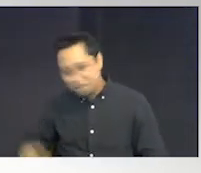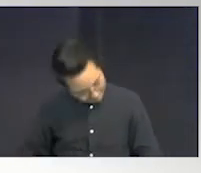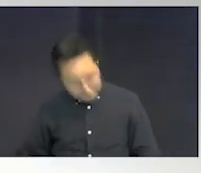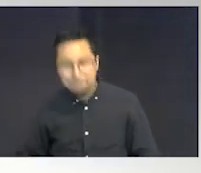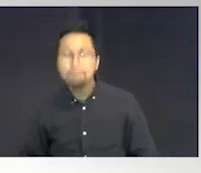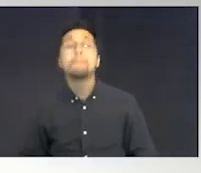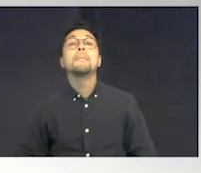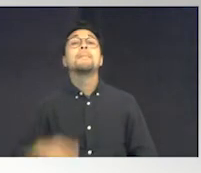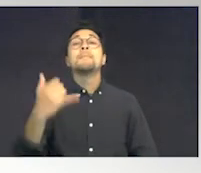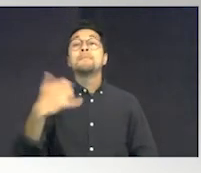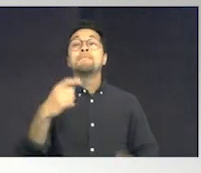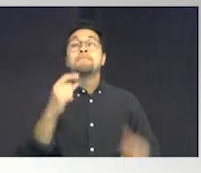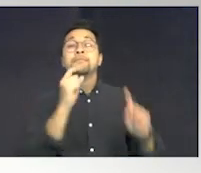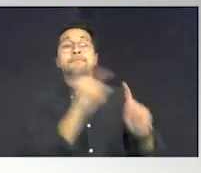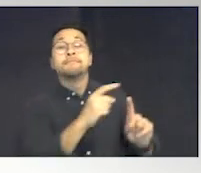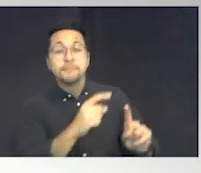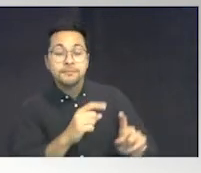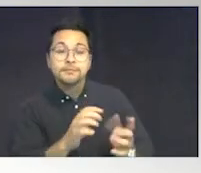Going back.